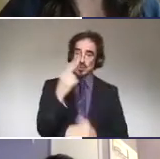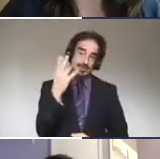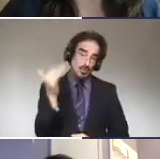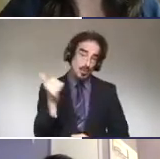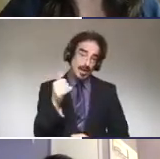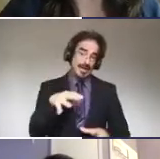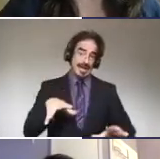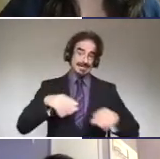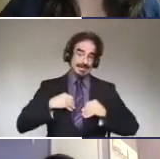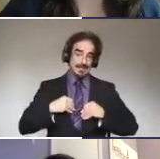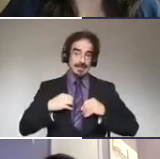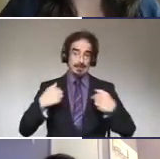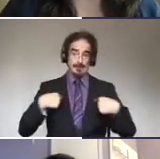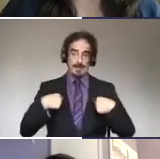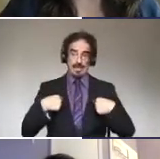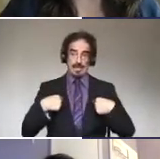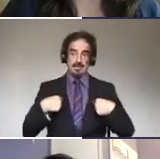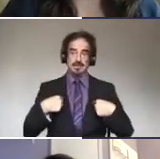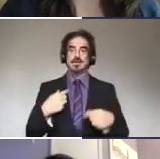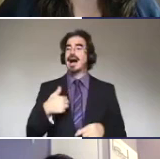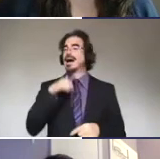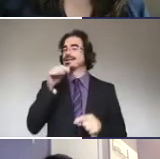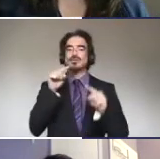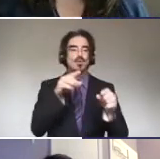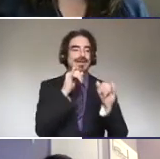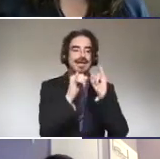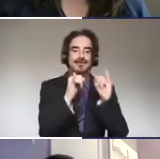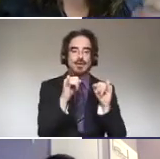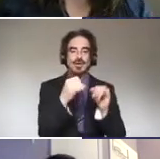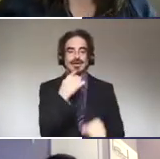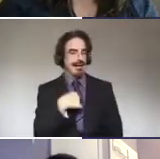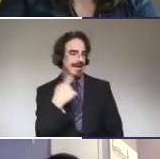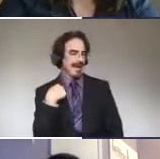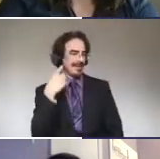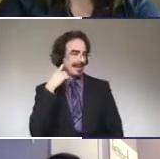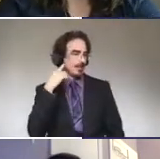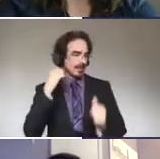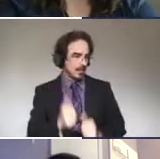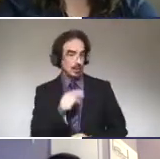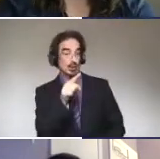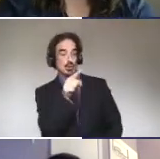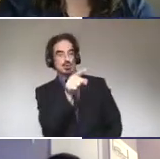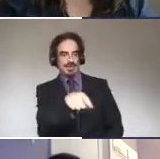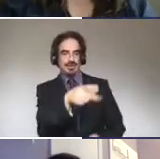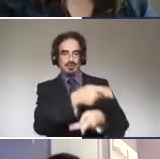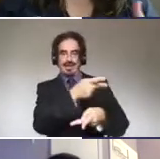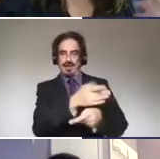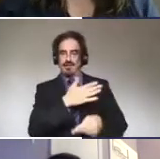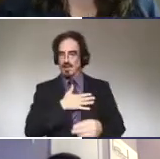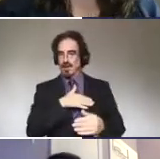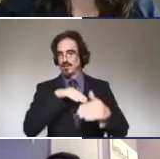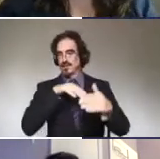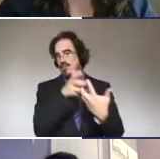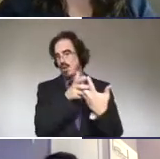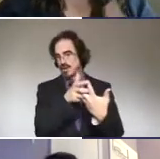because I didn't come to my interview and say, I have a hearing loss. You need to take care of my accommodation. I